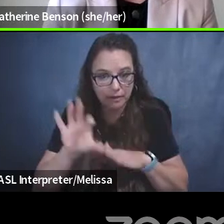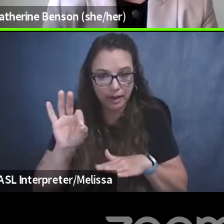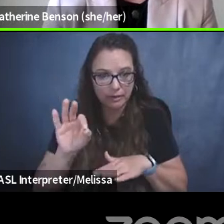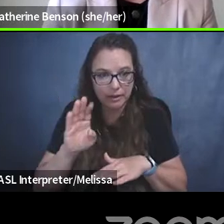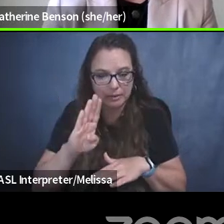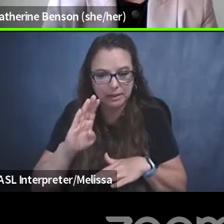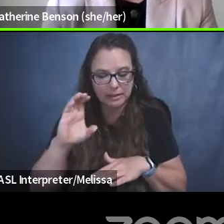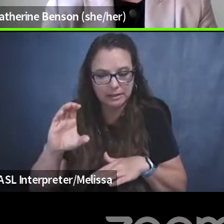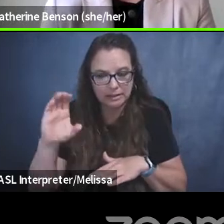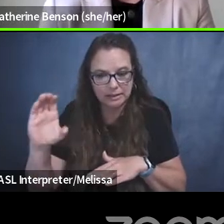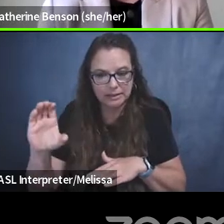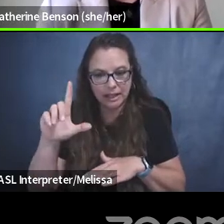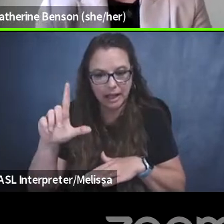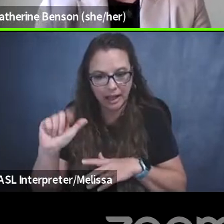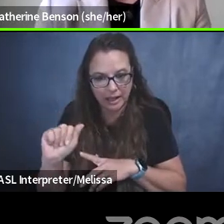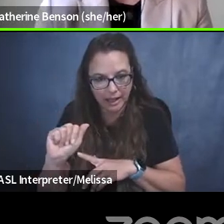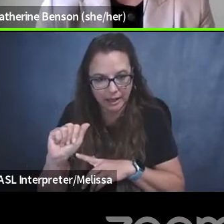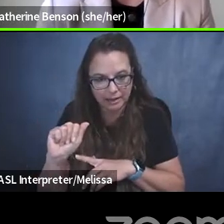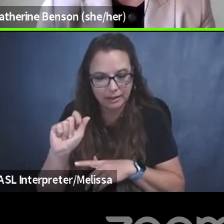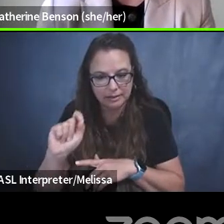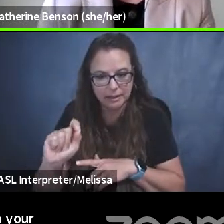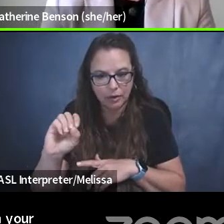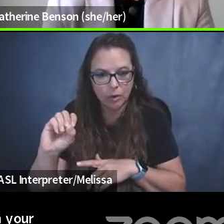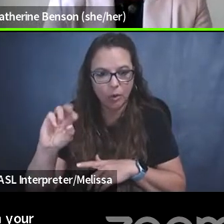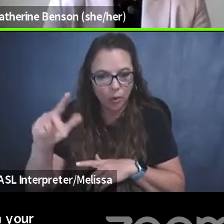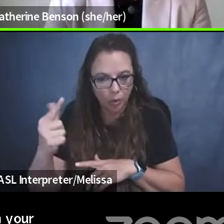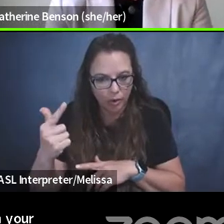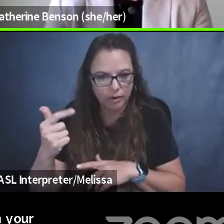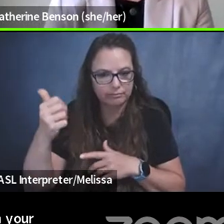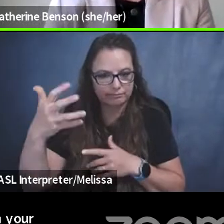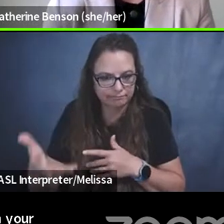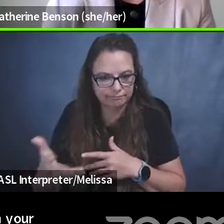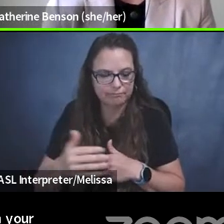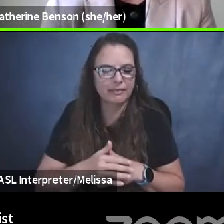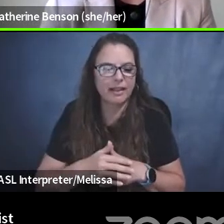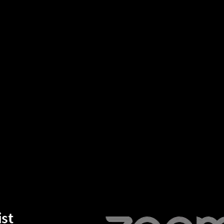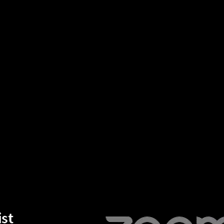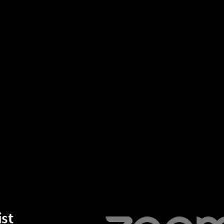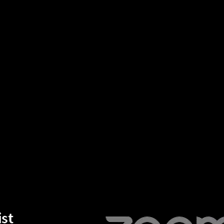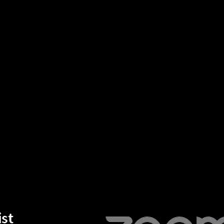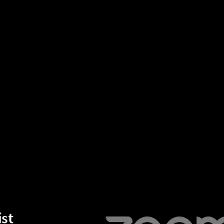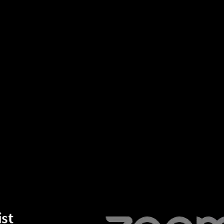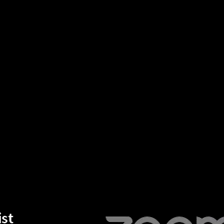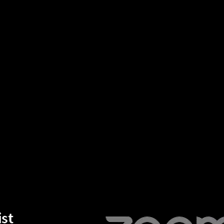BCCLA.org. Thank you so much and have a good night.